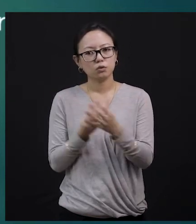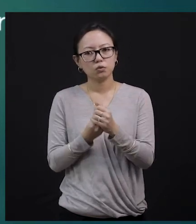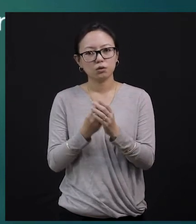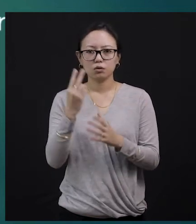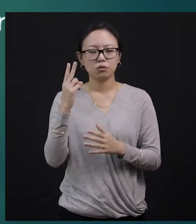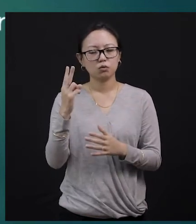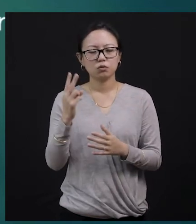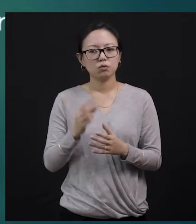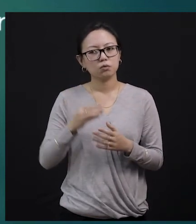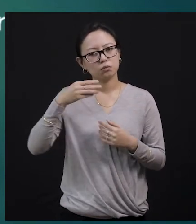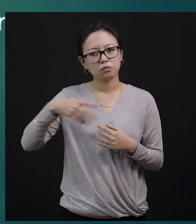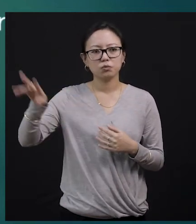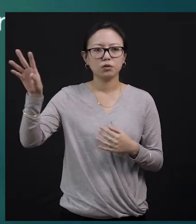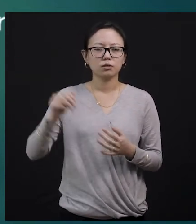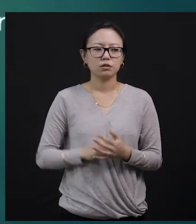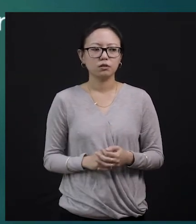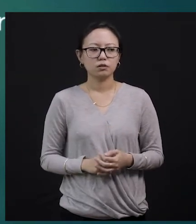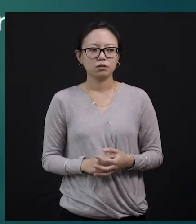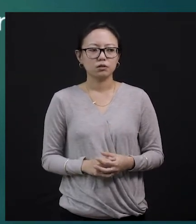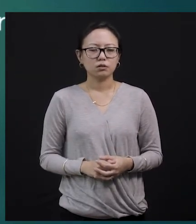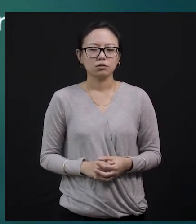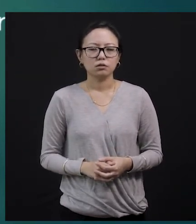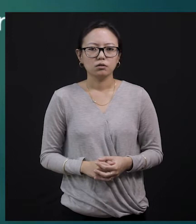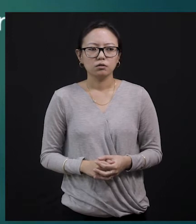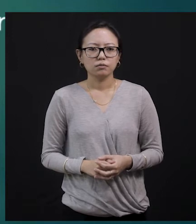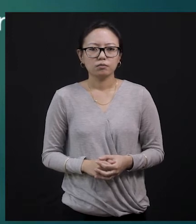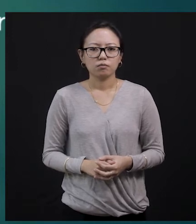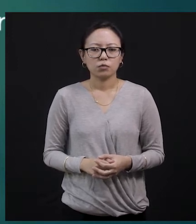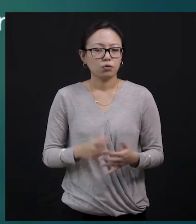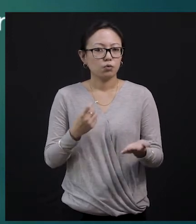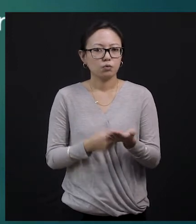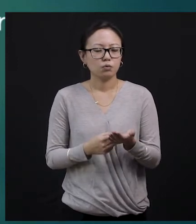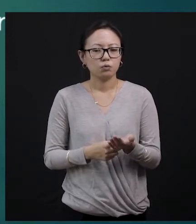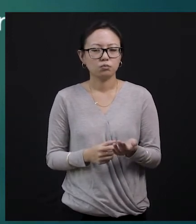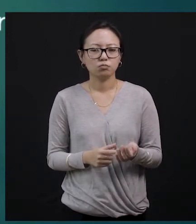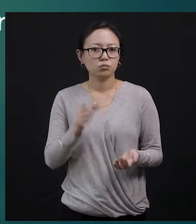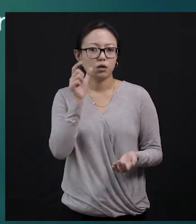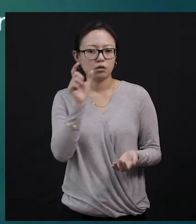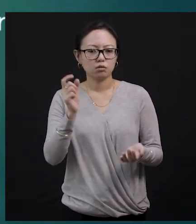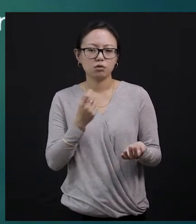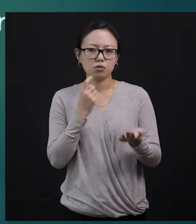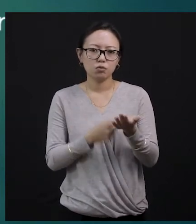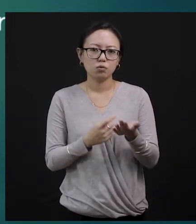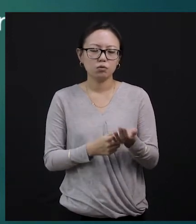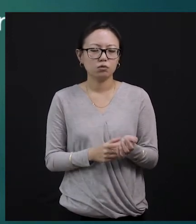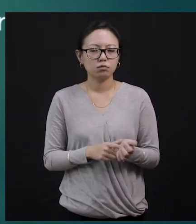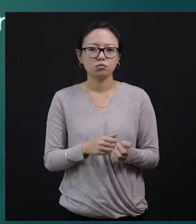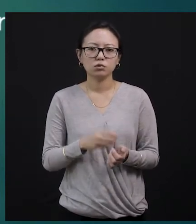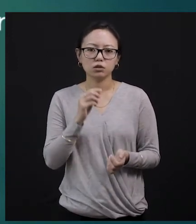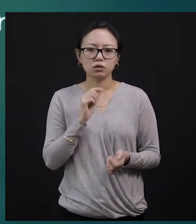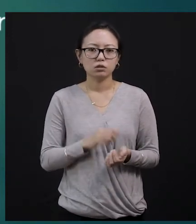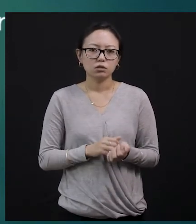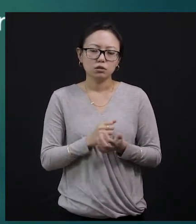promised uncle, so they also behaved according to that. They did not buy anything. Actually, the boy, that is our narrator, he